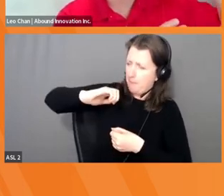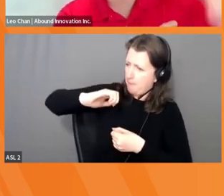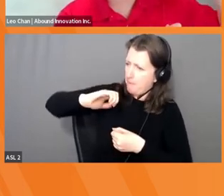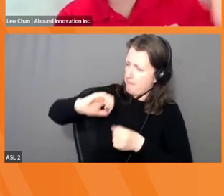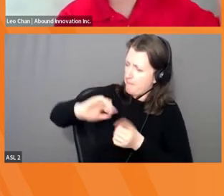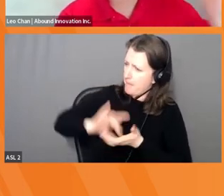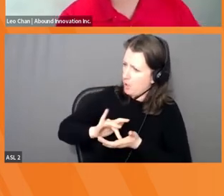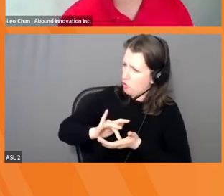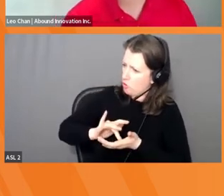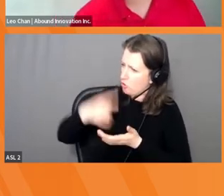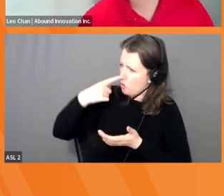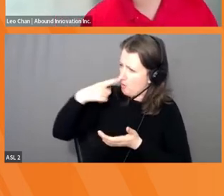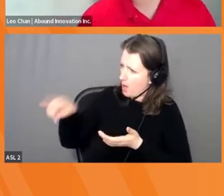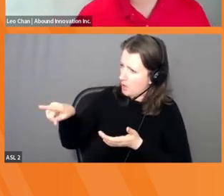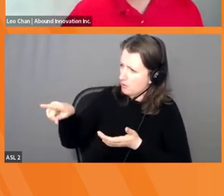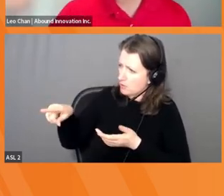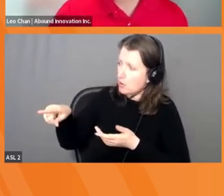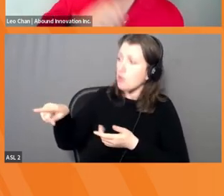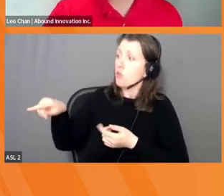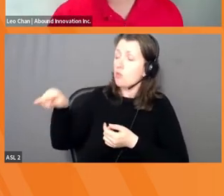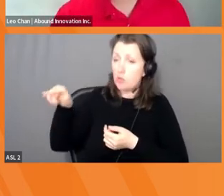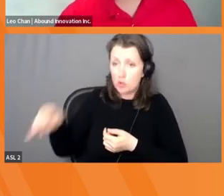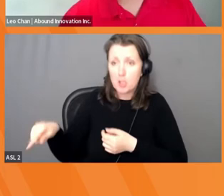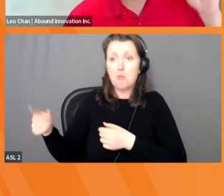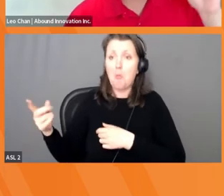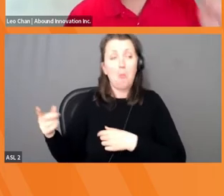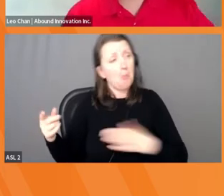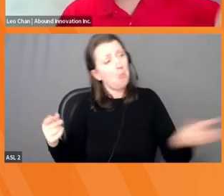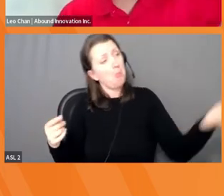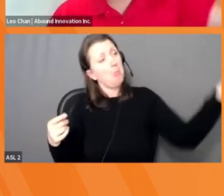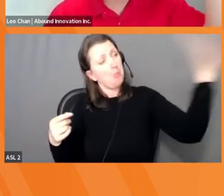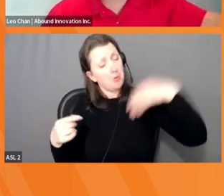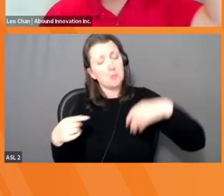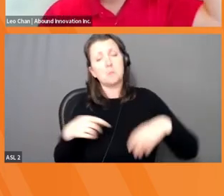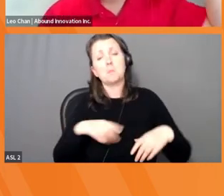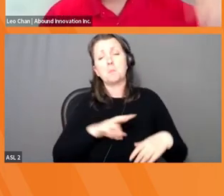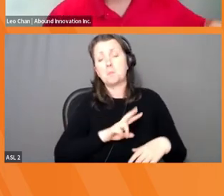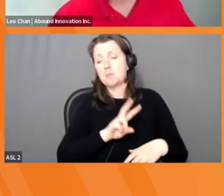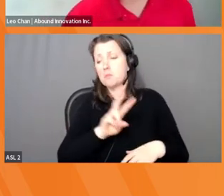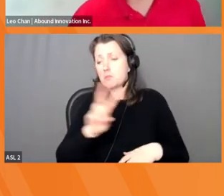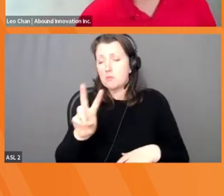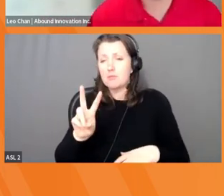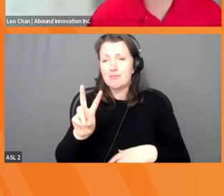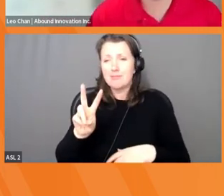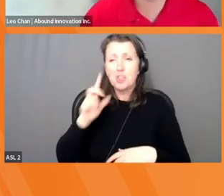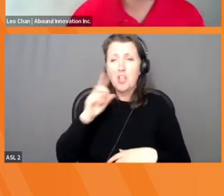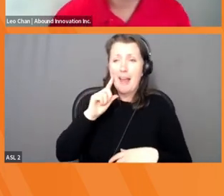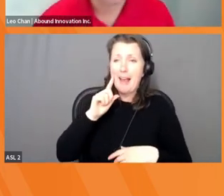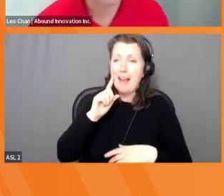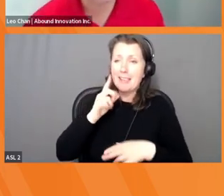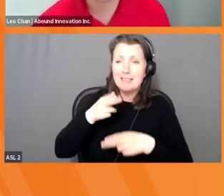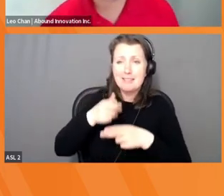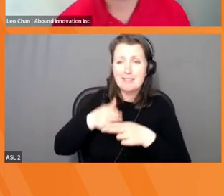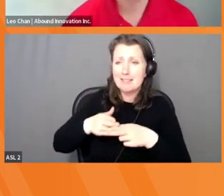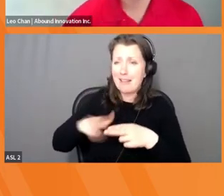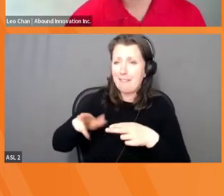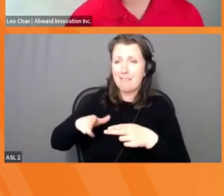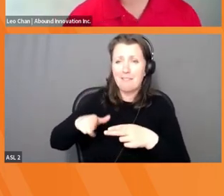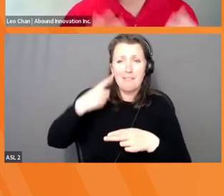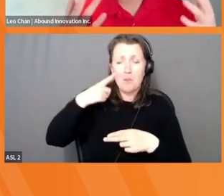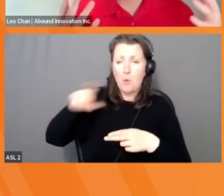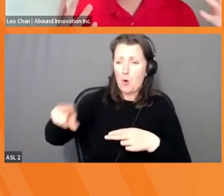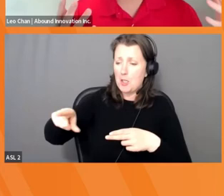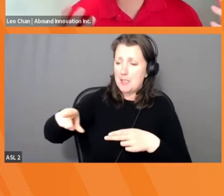know, the ones that chop the sandwich meat. So she like, you know, takes a prescription bottle, puts it there and went, and off goes, off goes the cap.